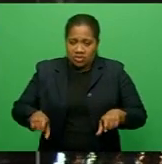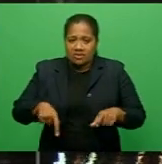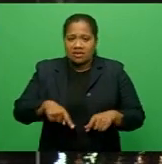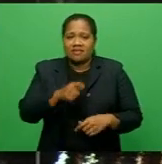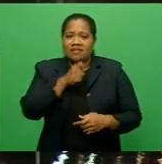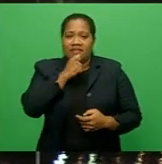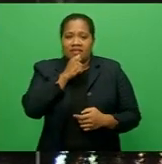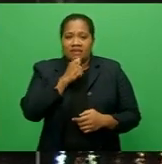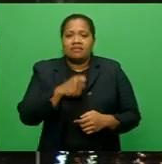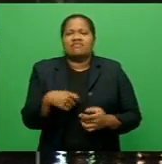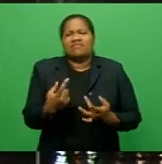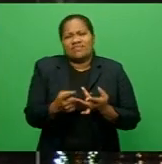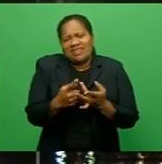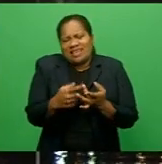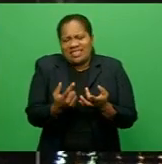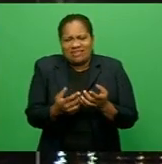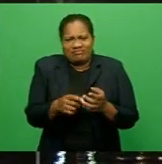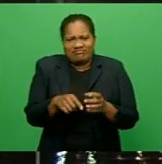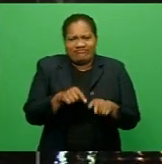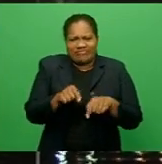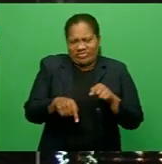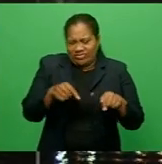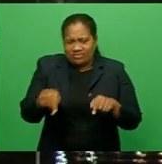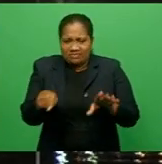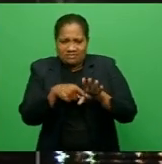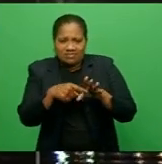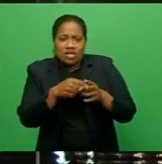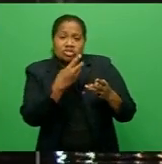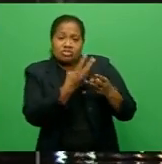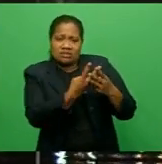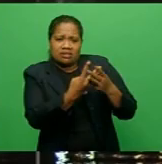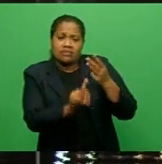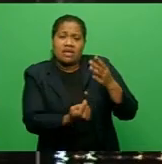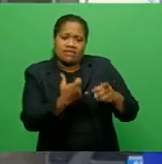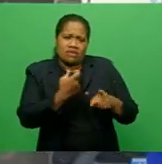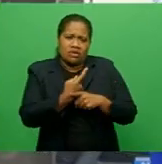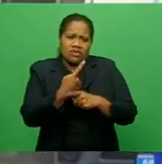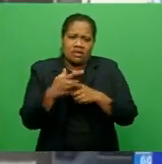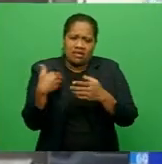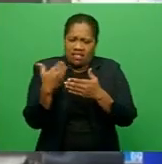just another chink in the Sodelpa armor after weeks of internal bickering.